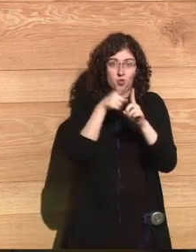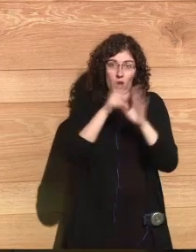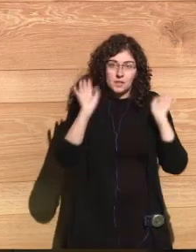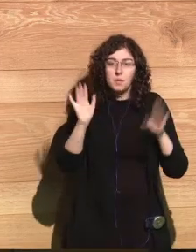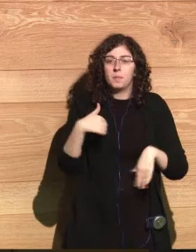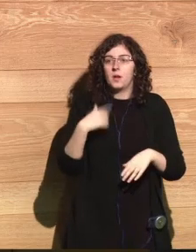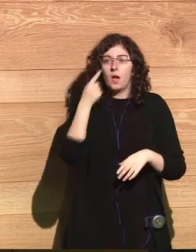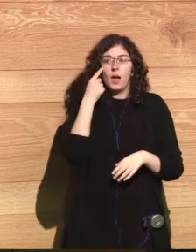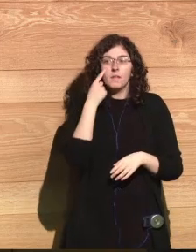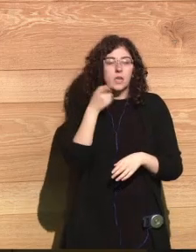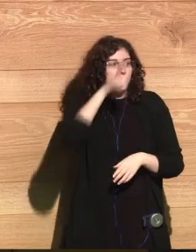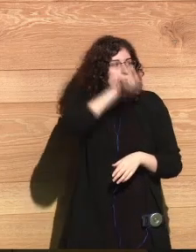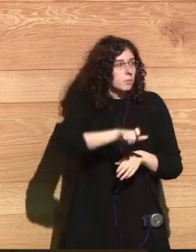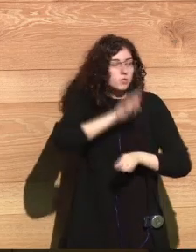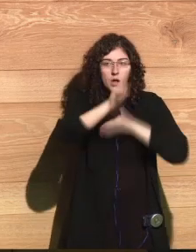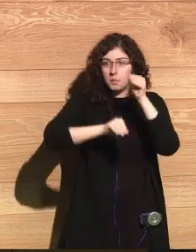questions from the audience.